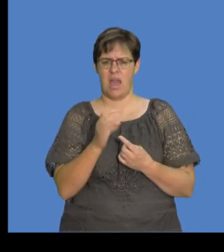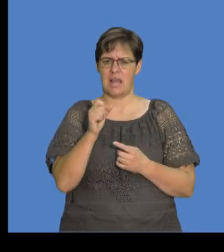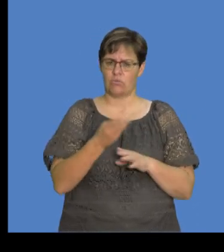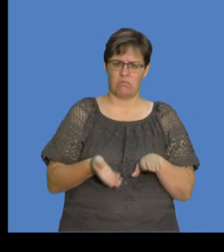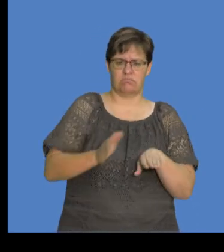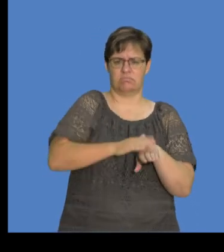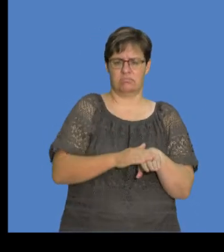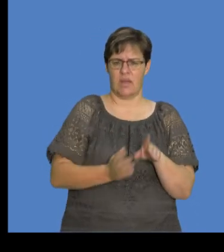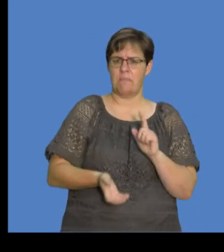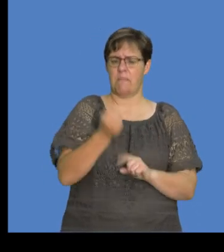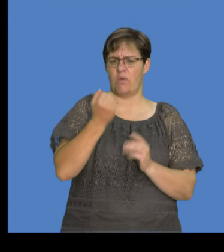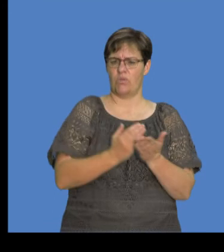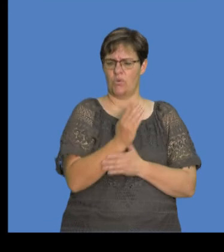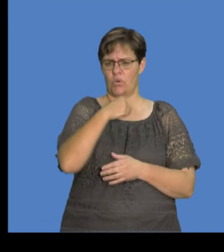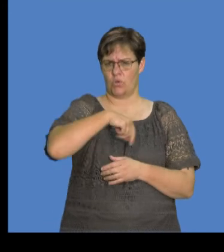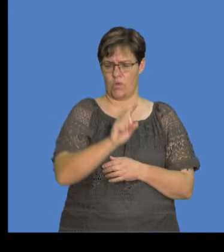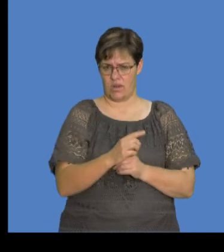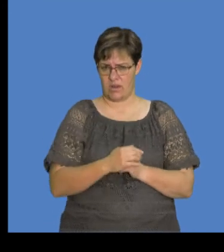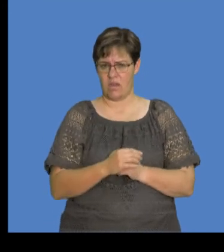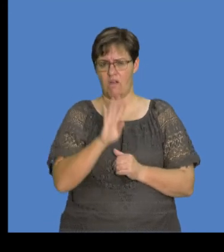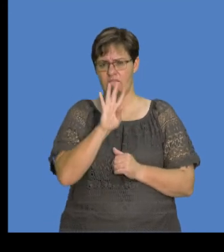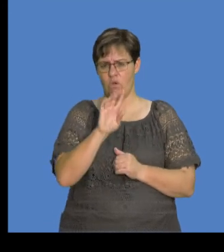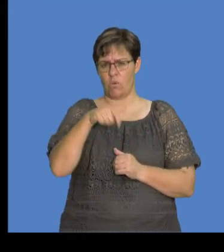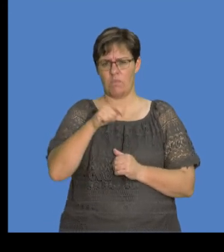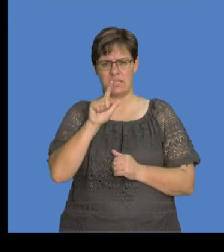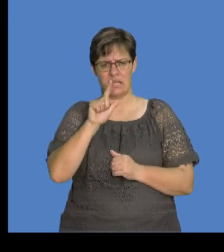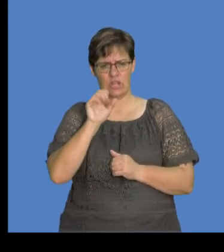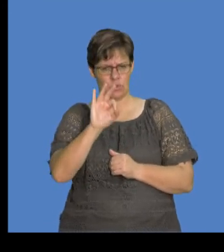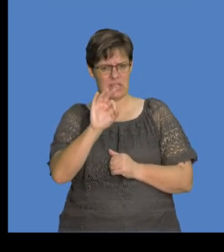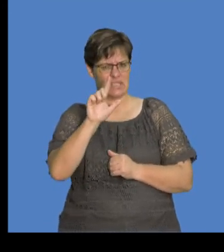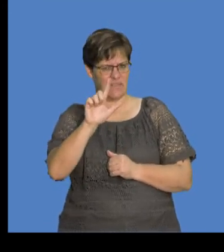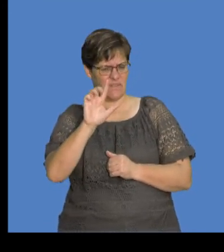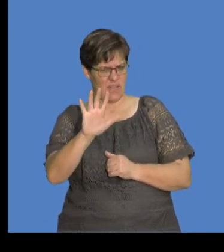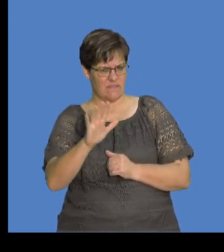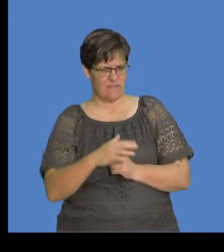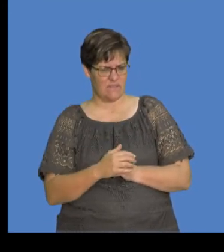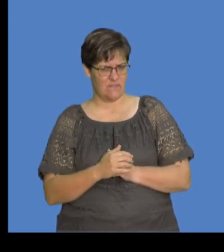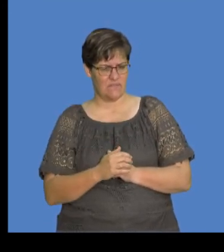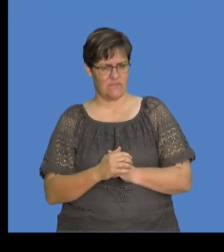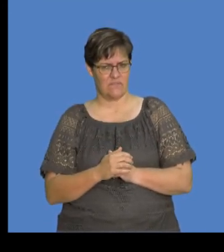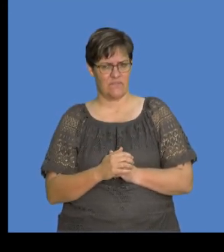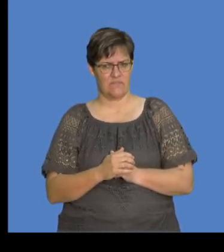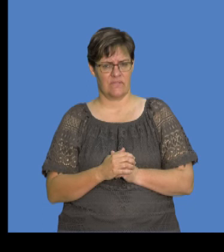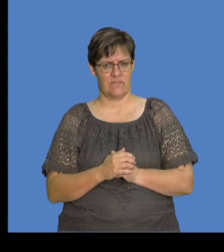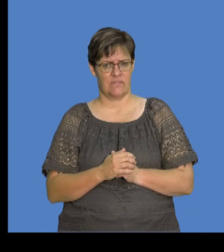electrons that we gained by Q1. So 4.375, okay? It's 4